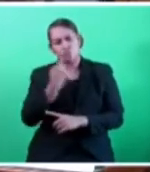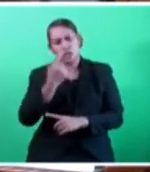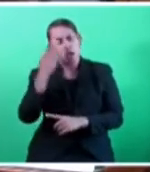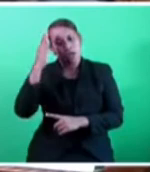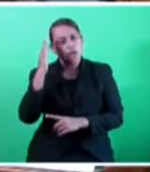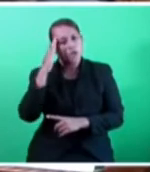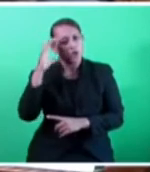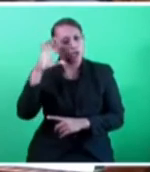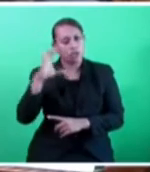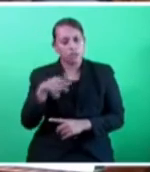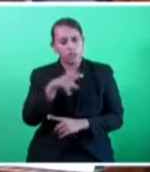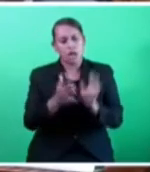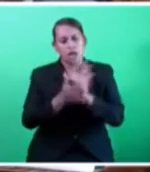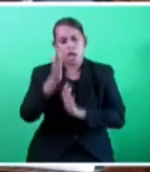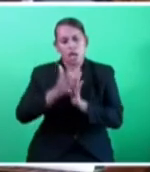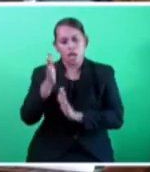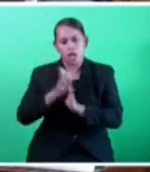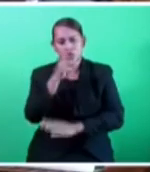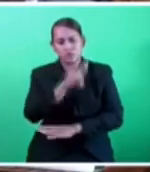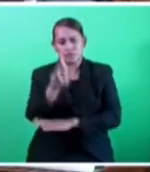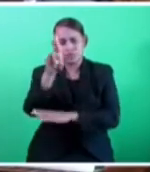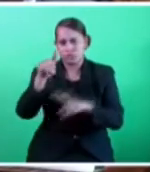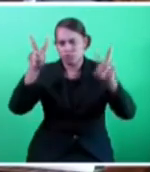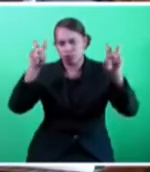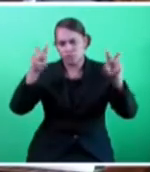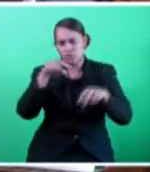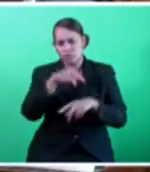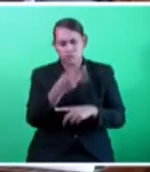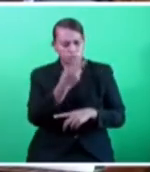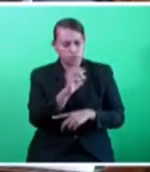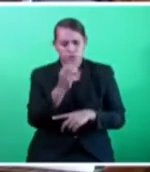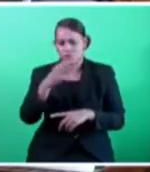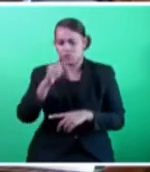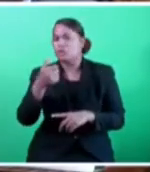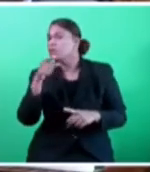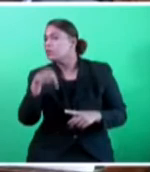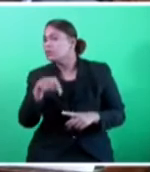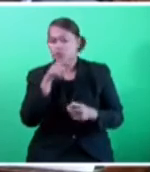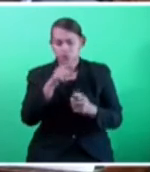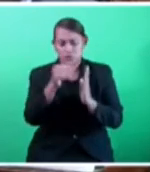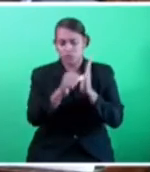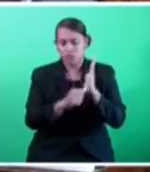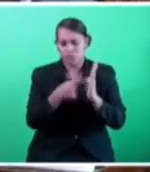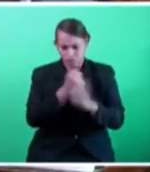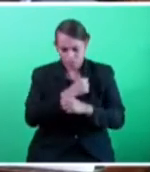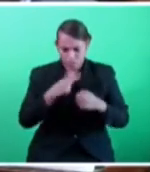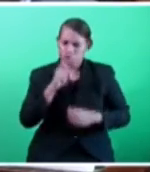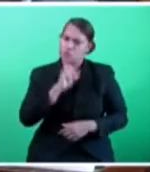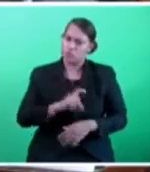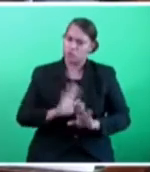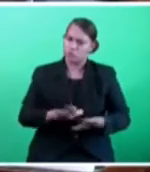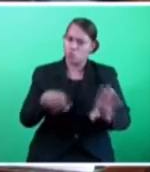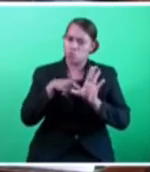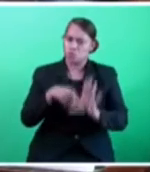Government Representative quote. The 2030 Agenda is our promise to the children and youths of today so